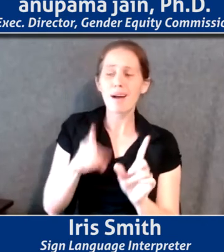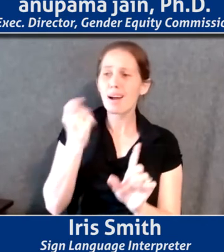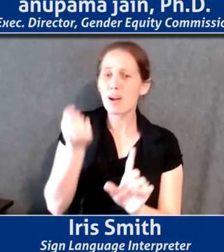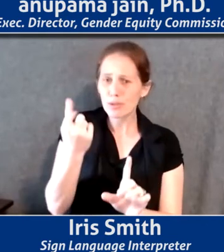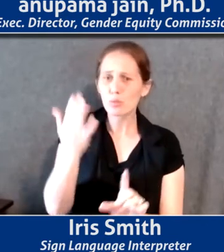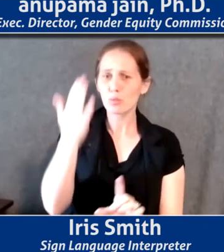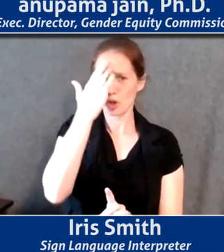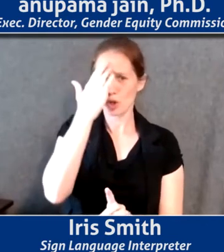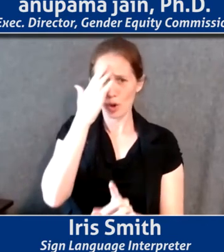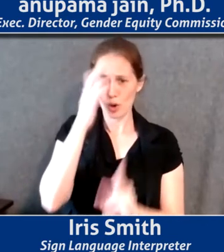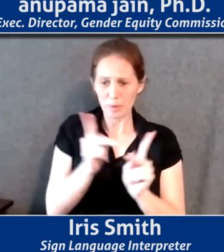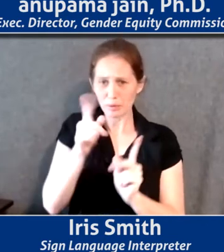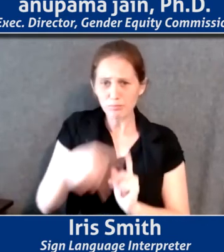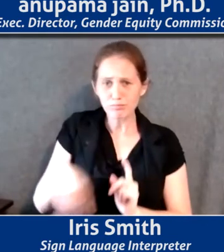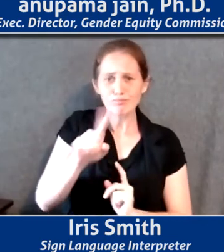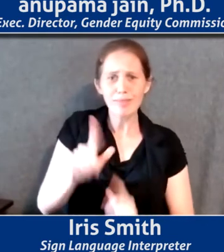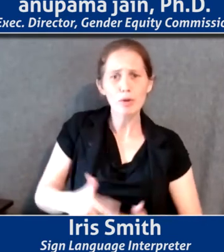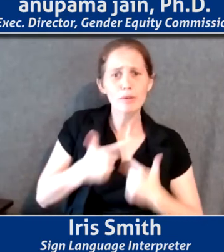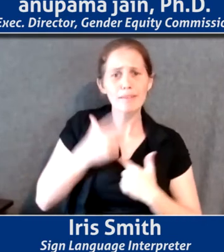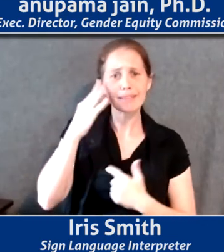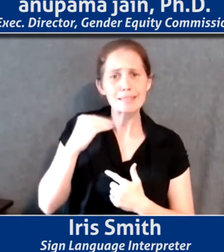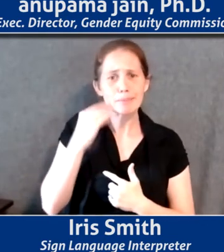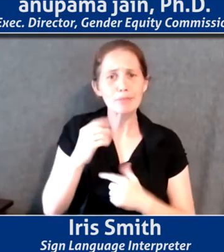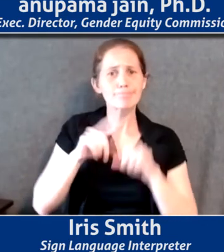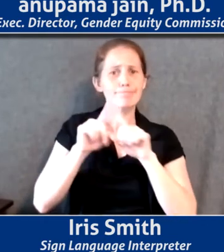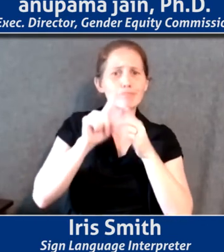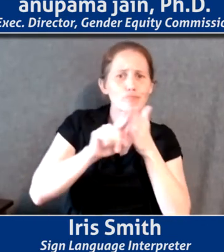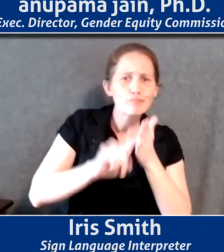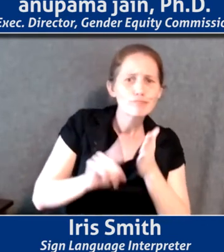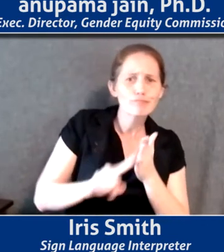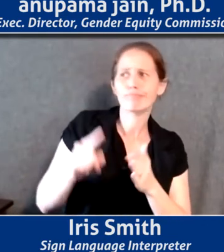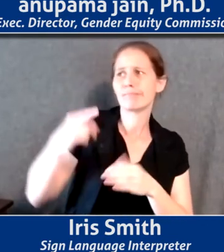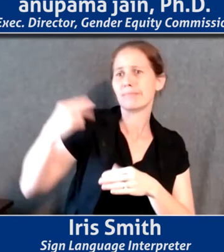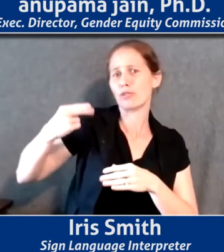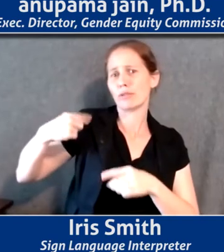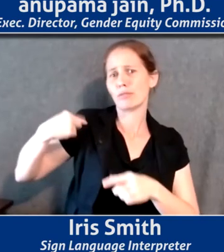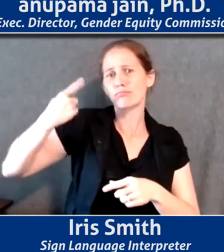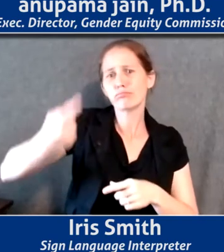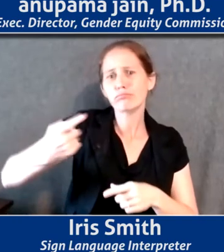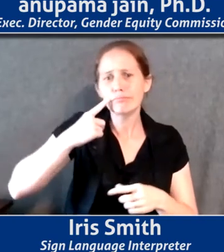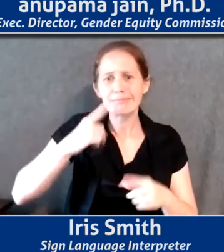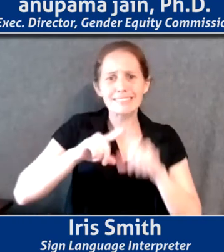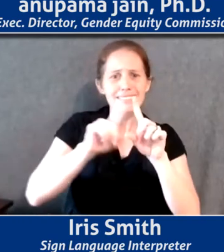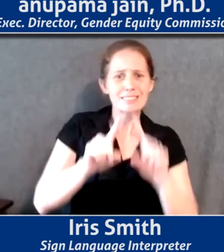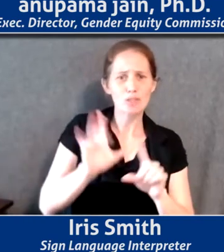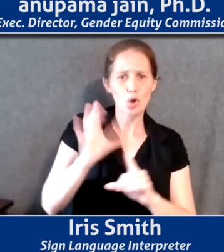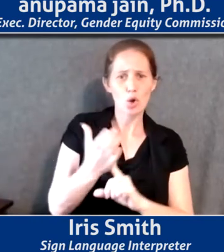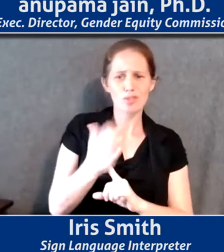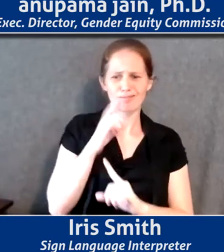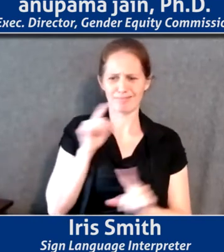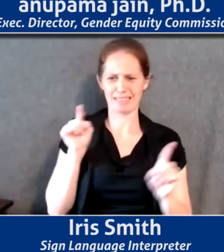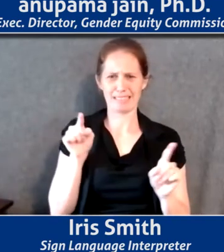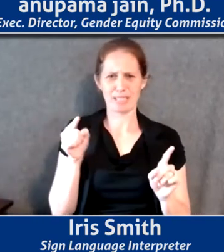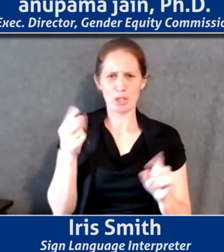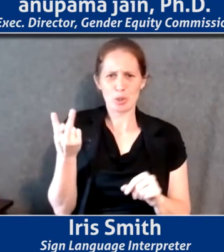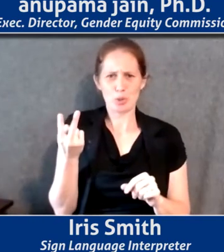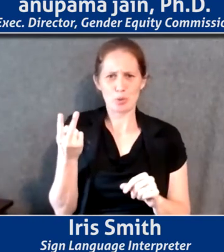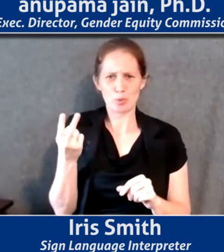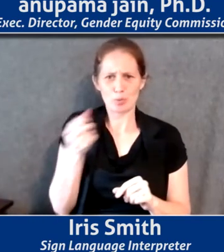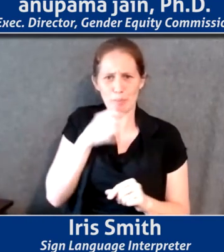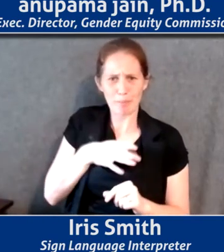experiences and we know from research, historic and cross-cultural, that those two categories don't really